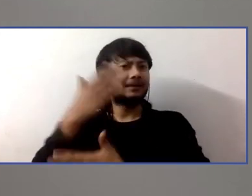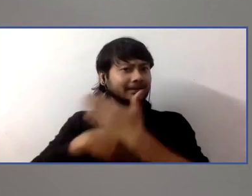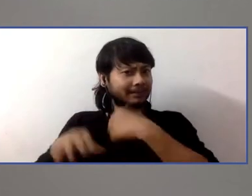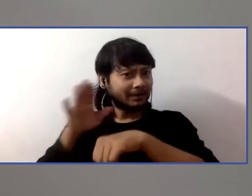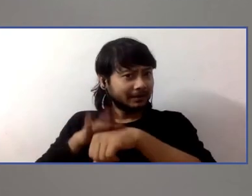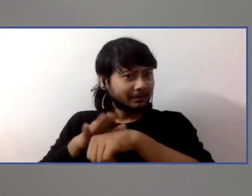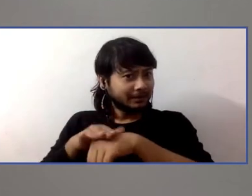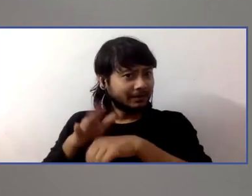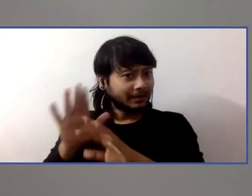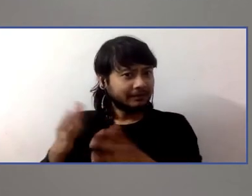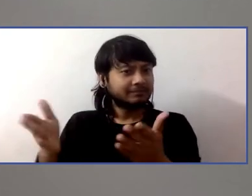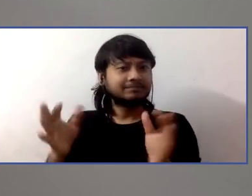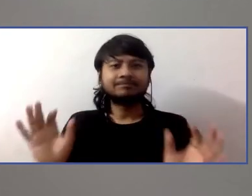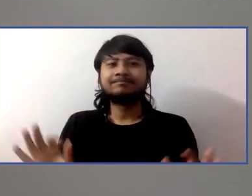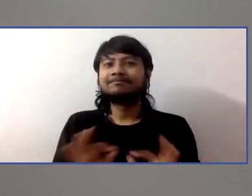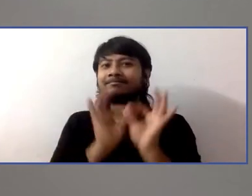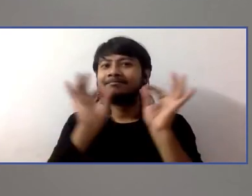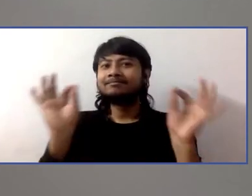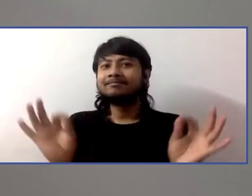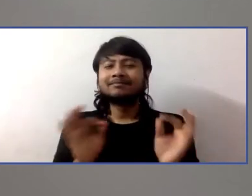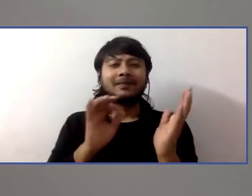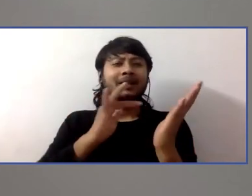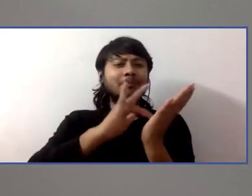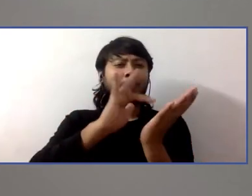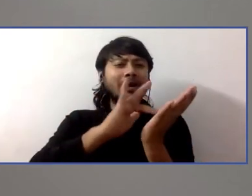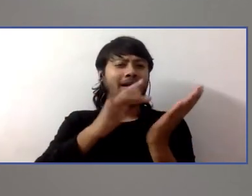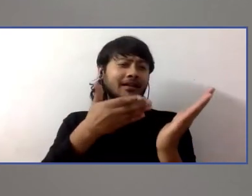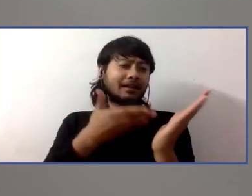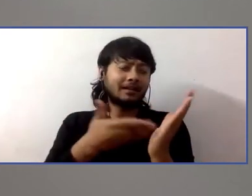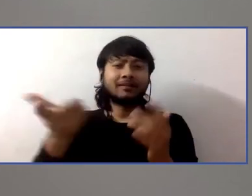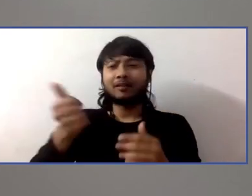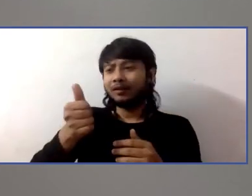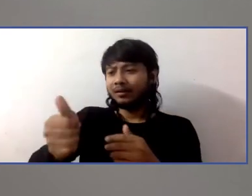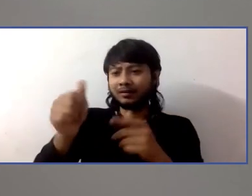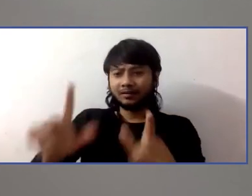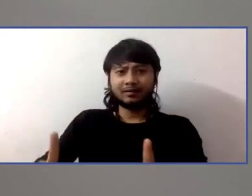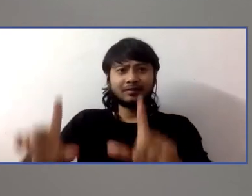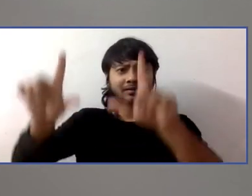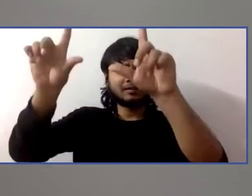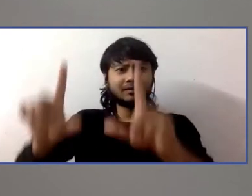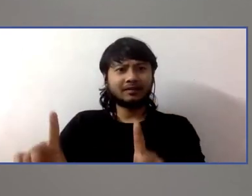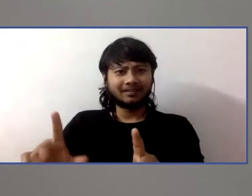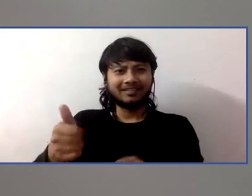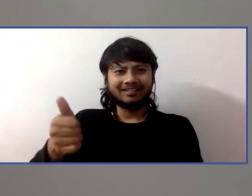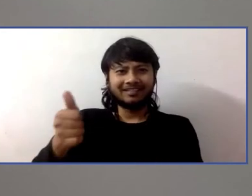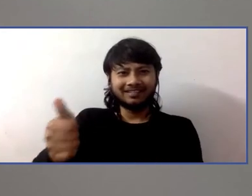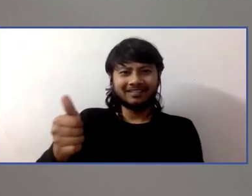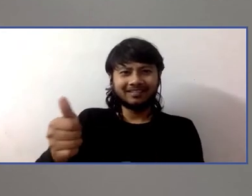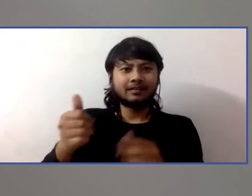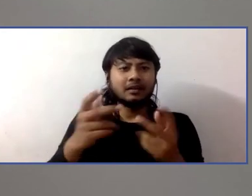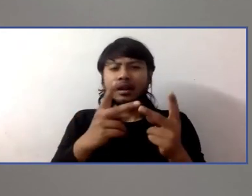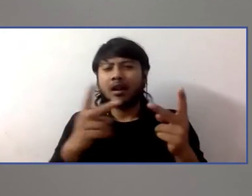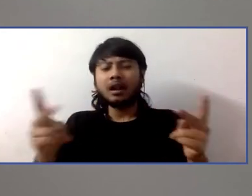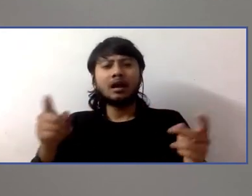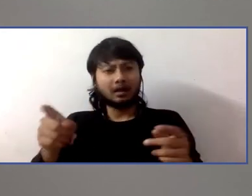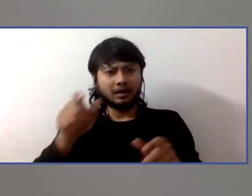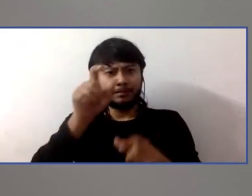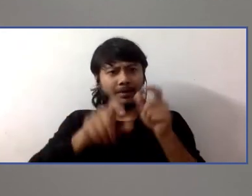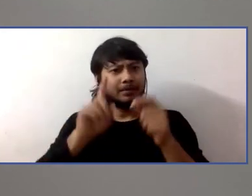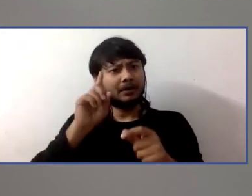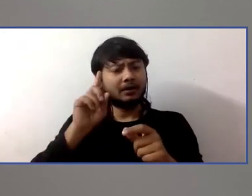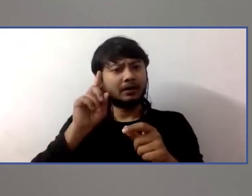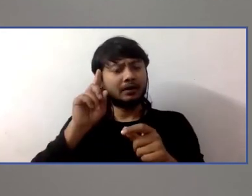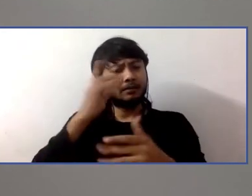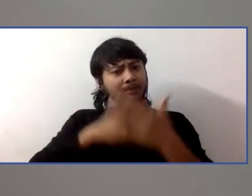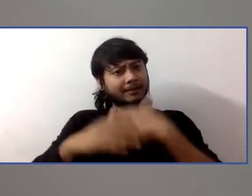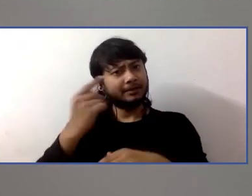you know, the ability on your smartphone to change the size and look of text. These are things that everyone uses, whether you identify as